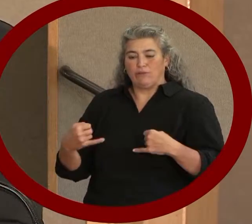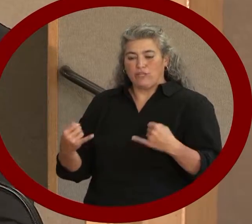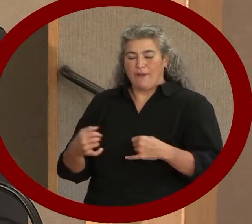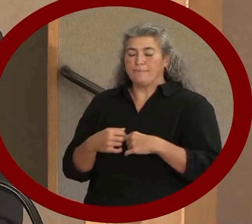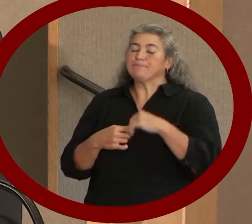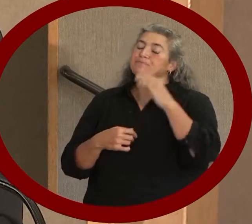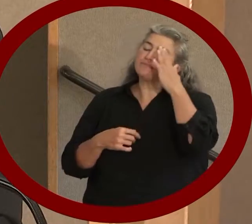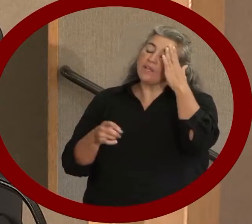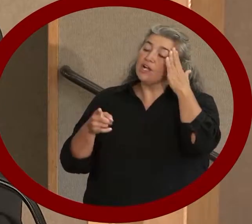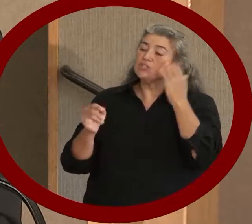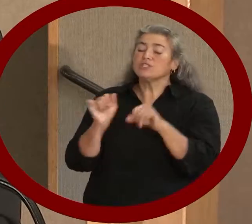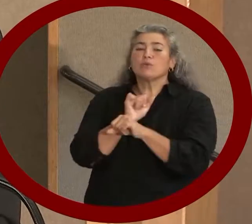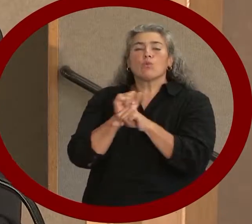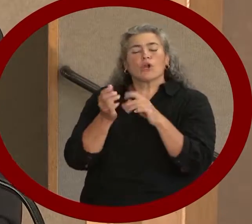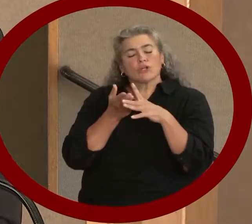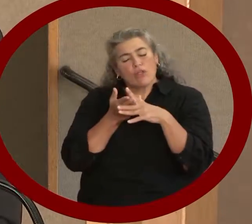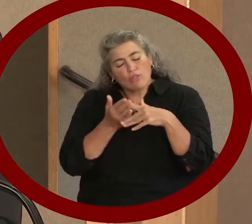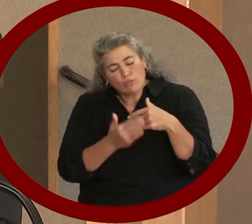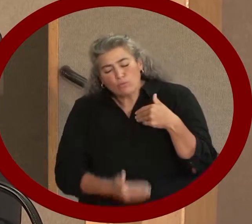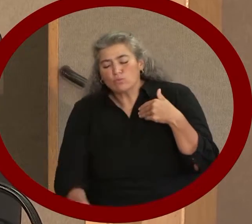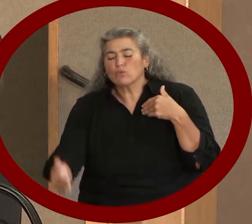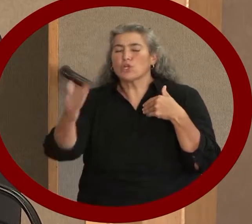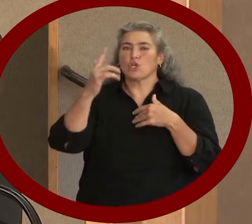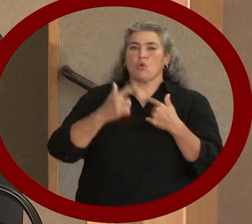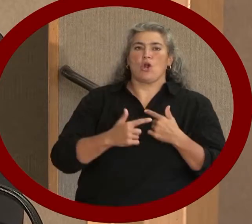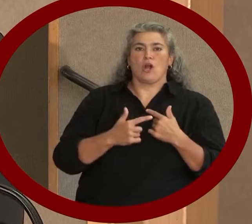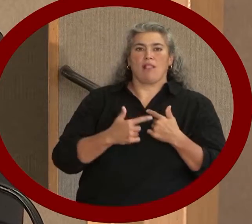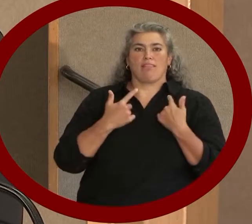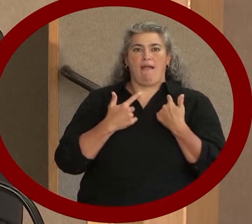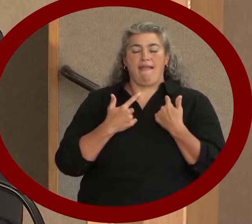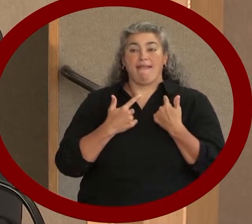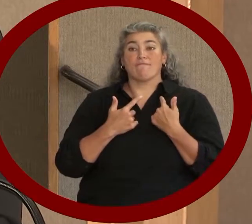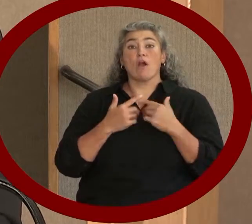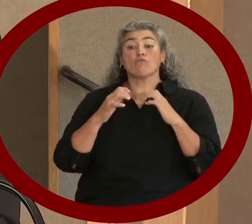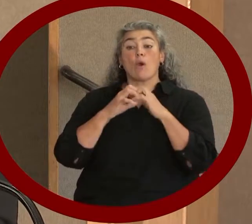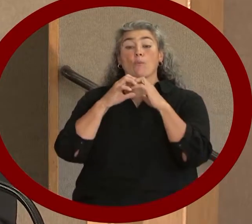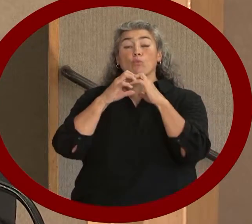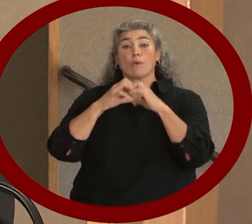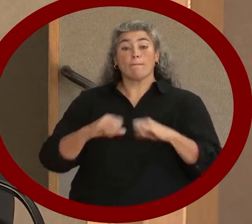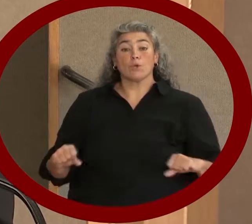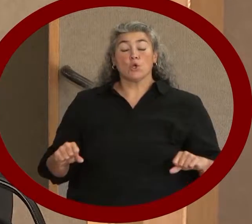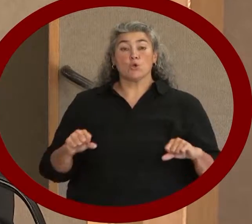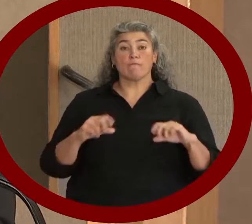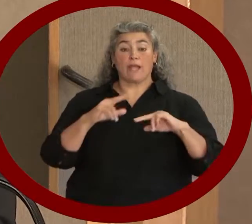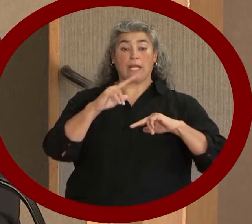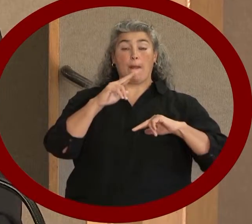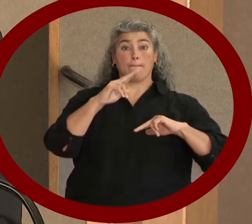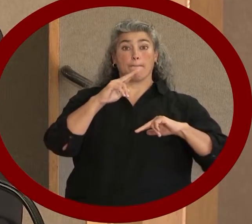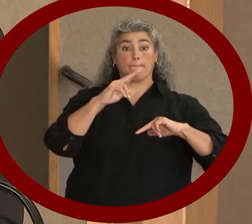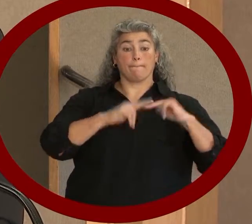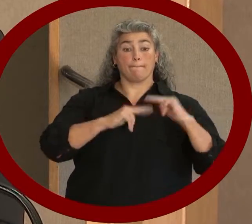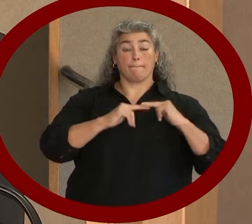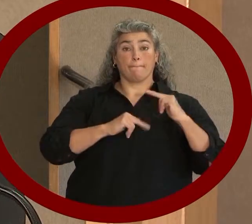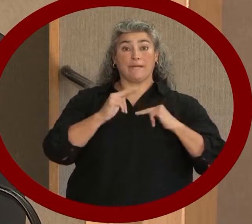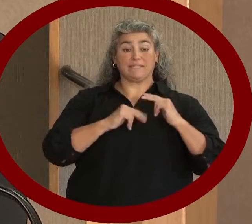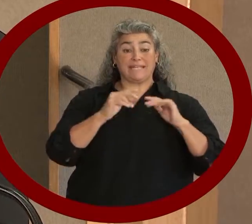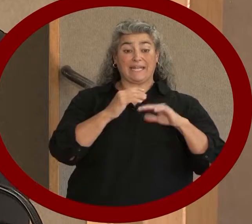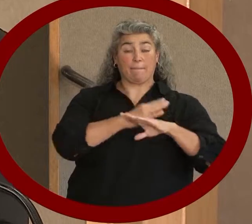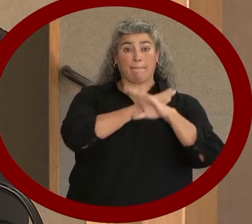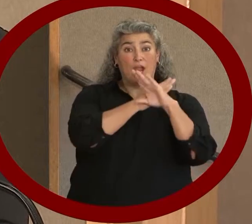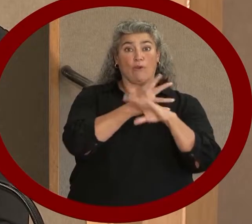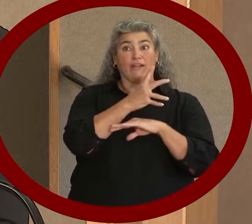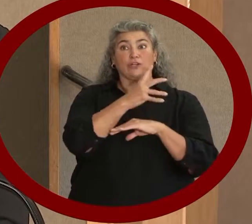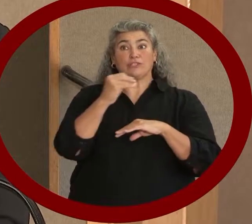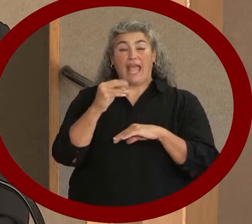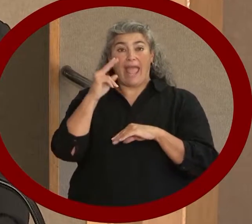through her lifetime towards removing both architectural and attunial barriers for citizens with disabilities.